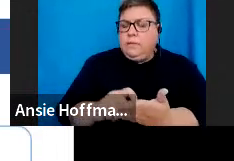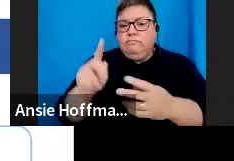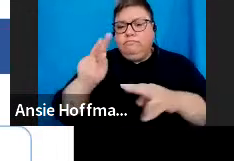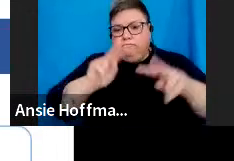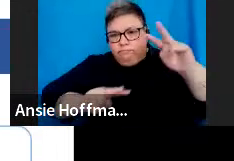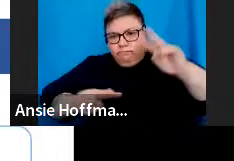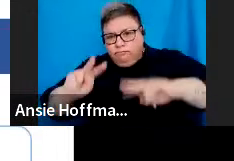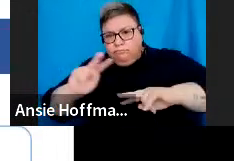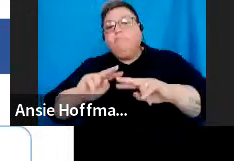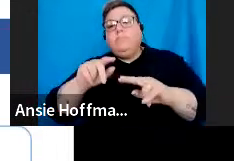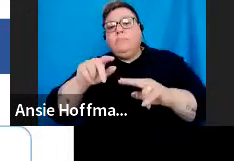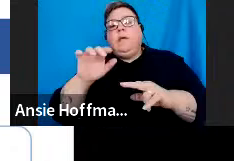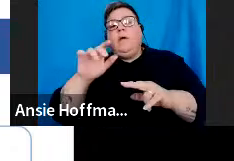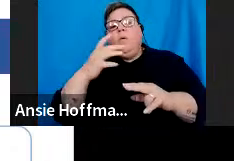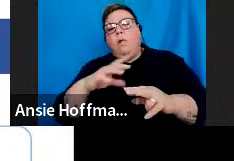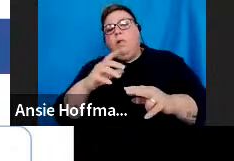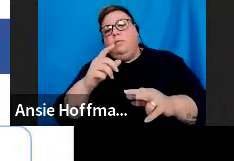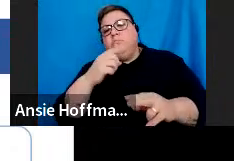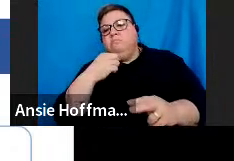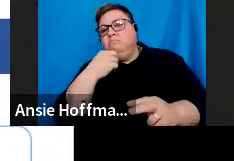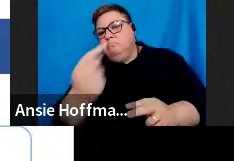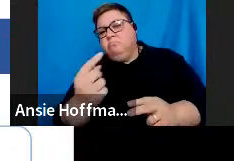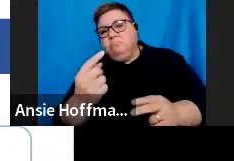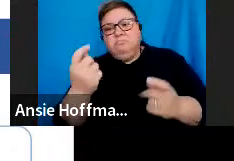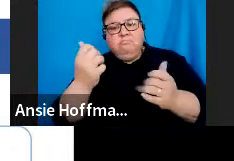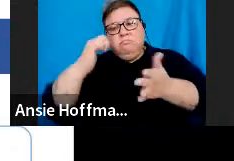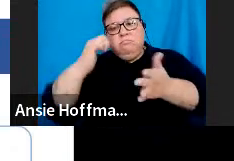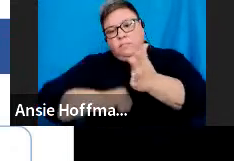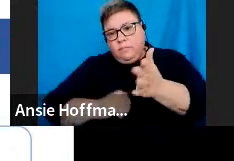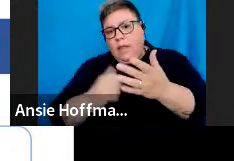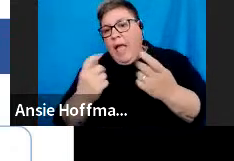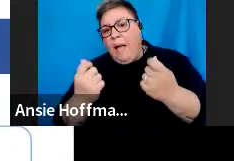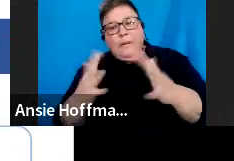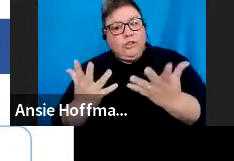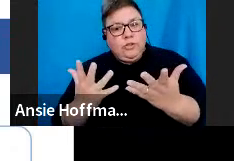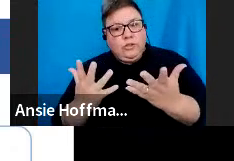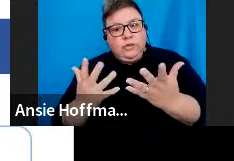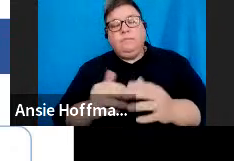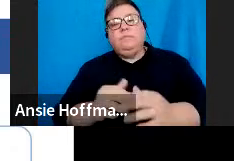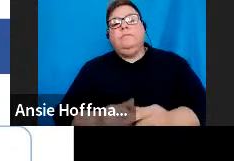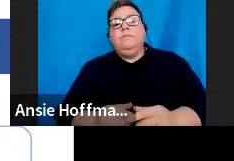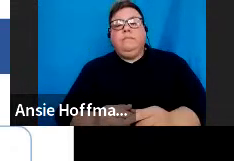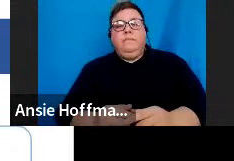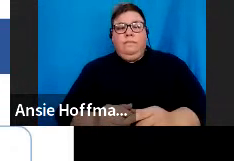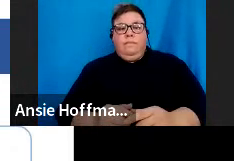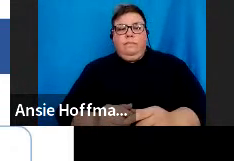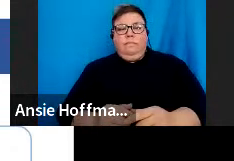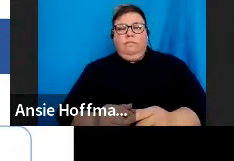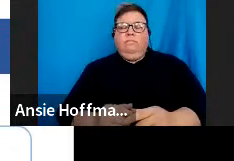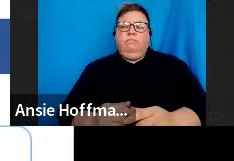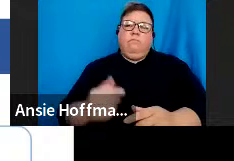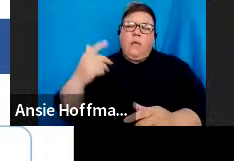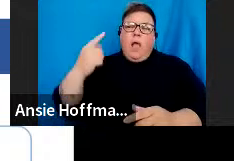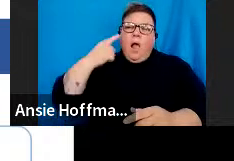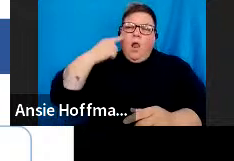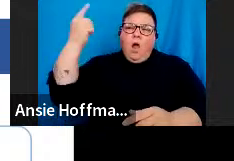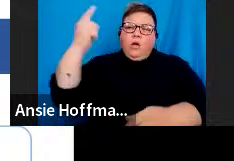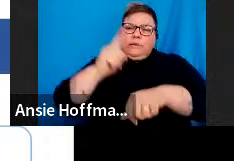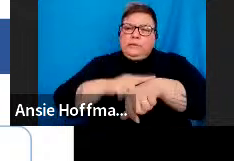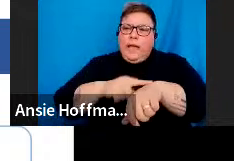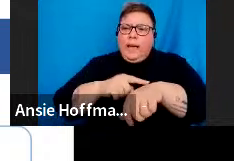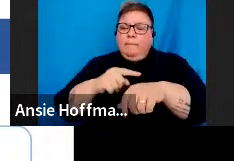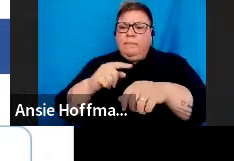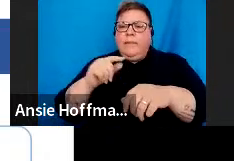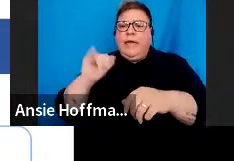amount or the tax payable. So, fund administrators, trustees, long-term insurers, employers